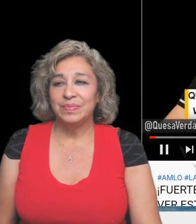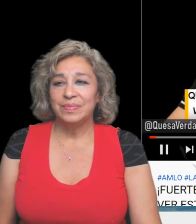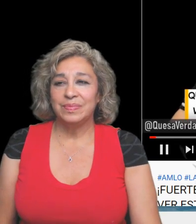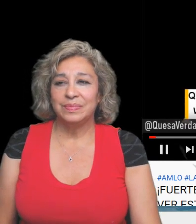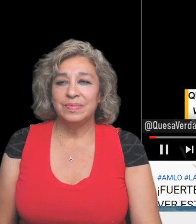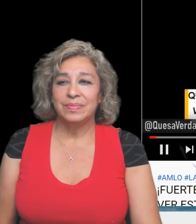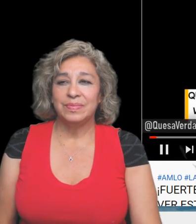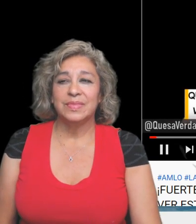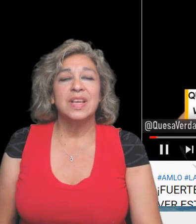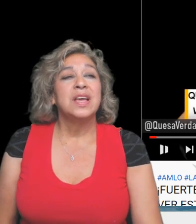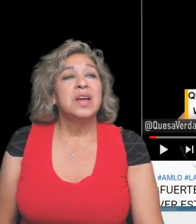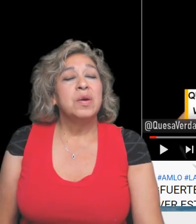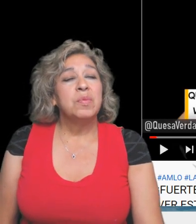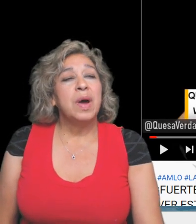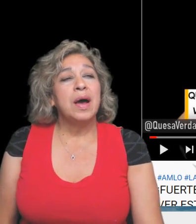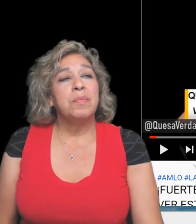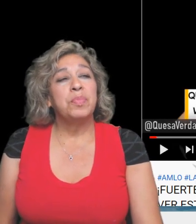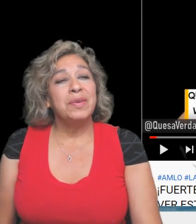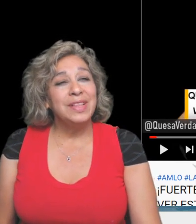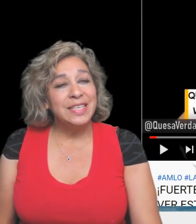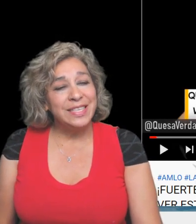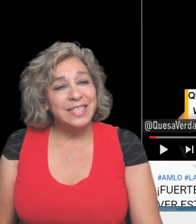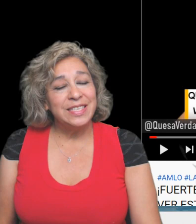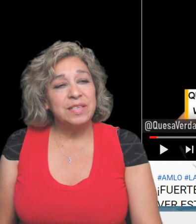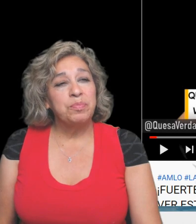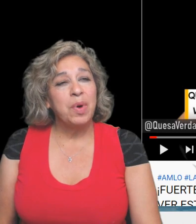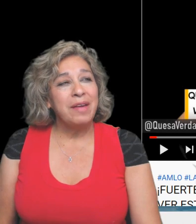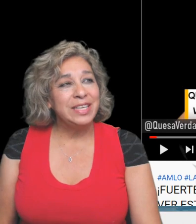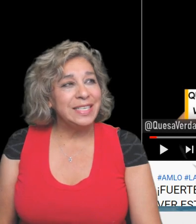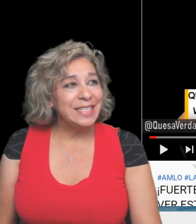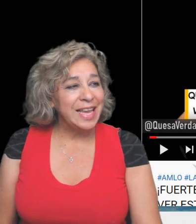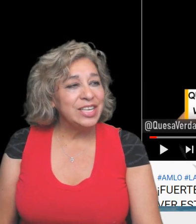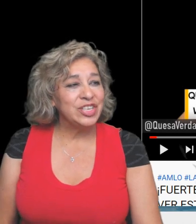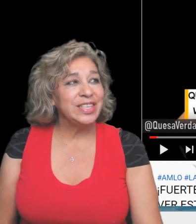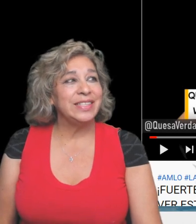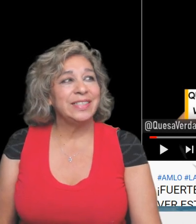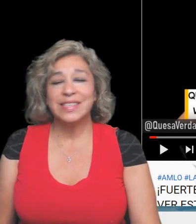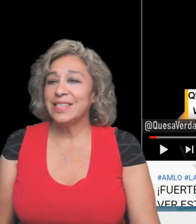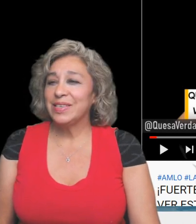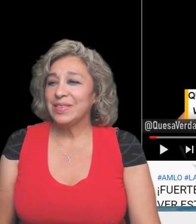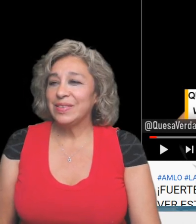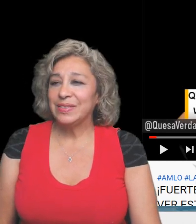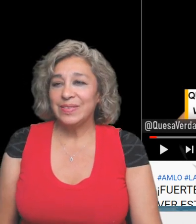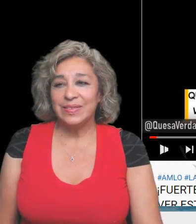privatization